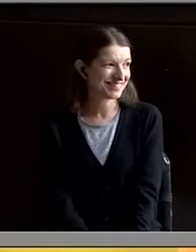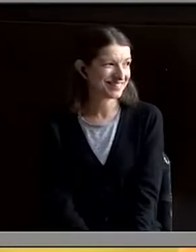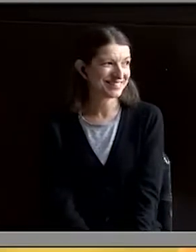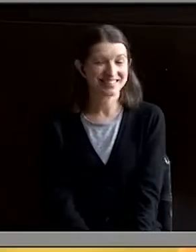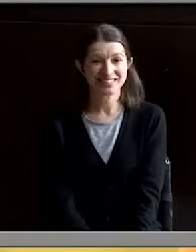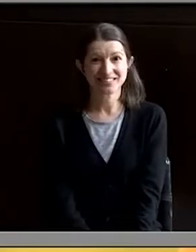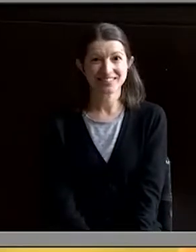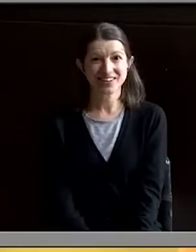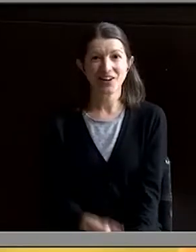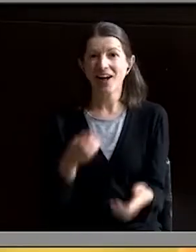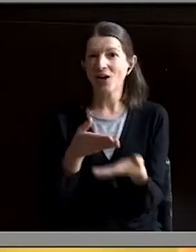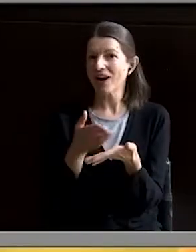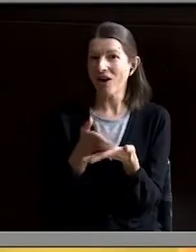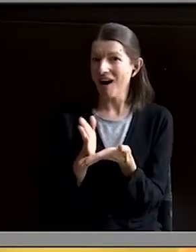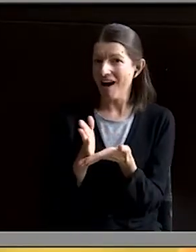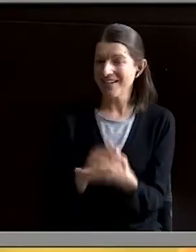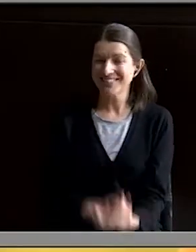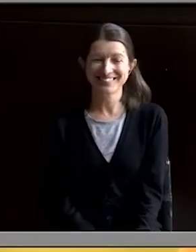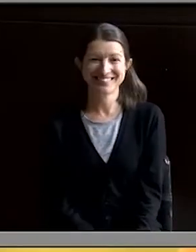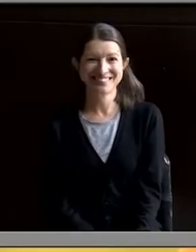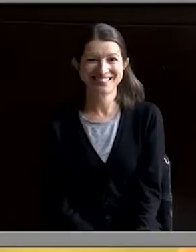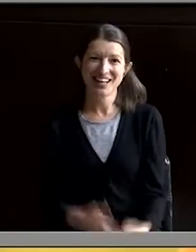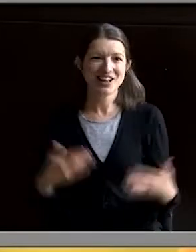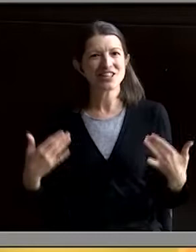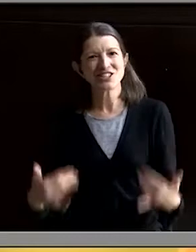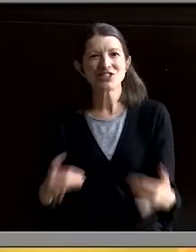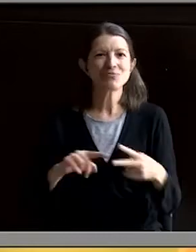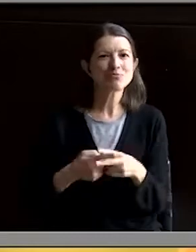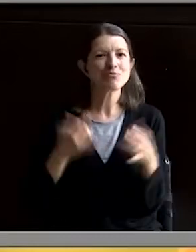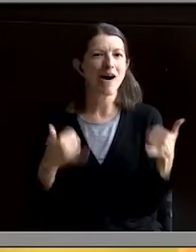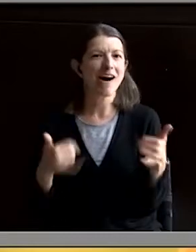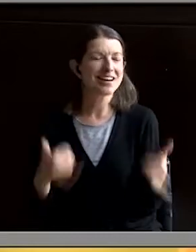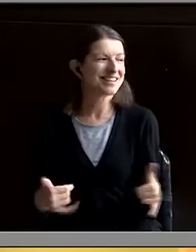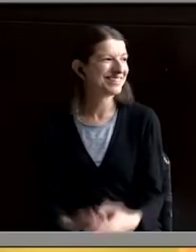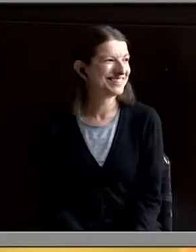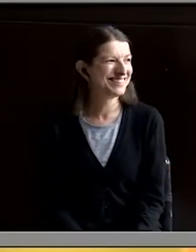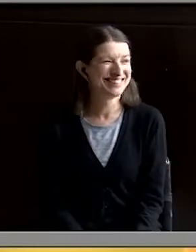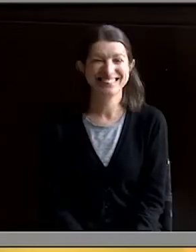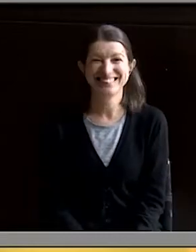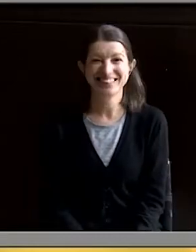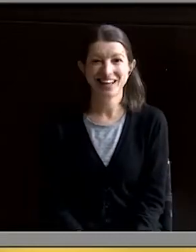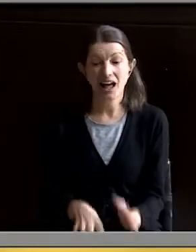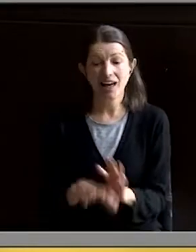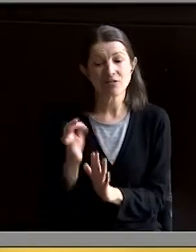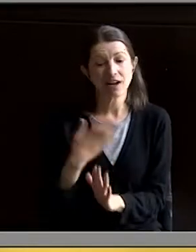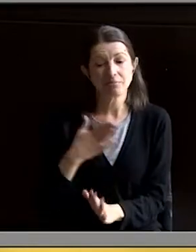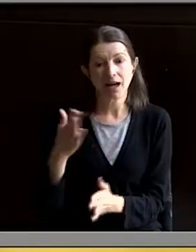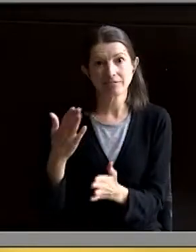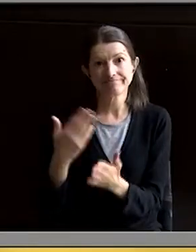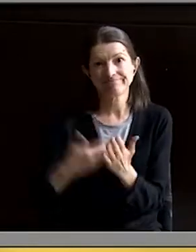All right, all right, all right. Let's get this party started. I've got to find my speech.